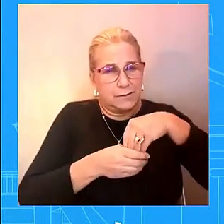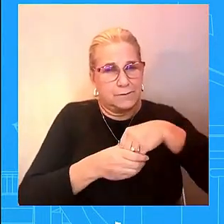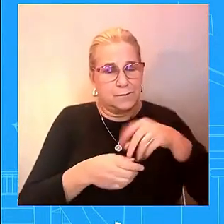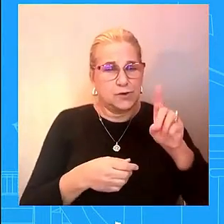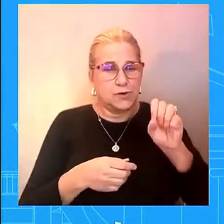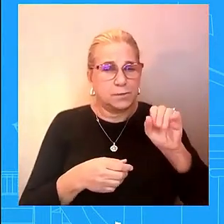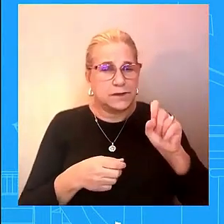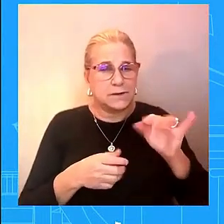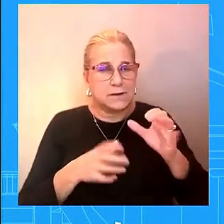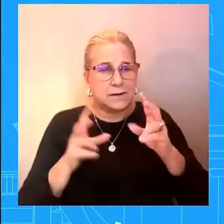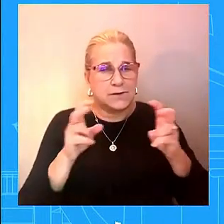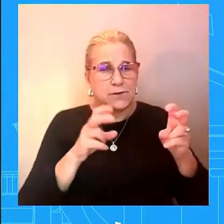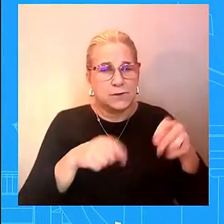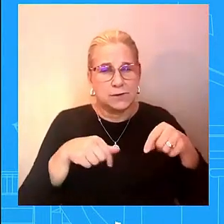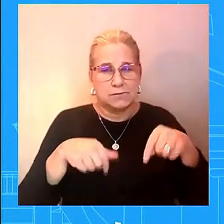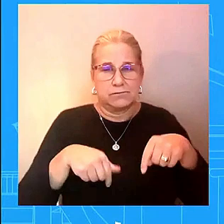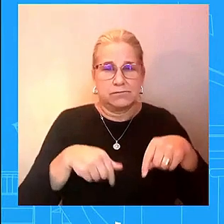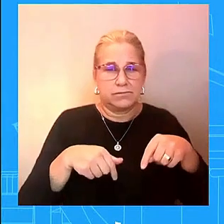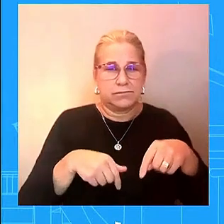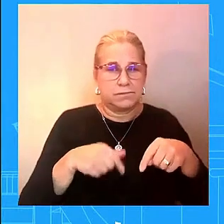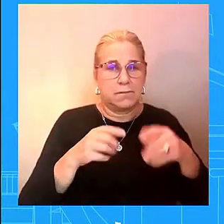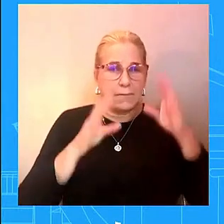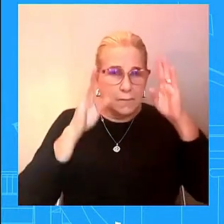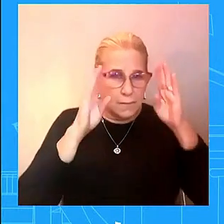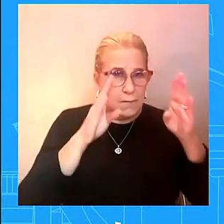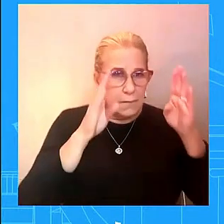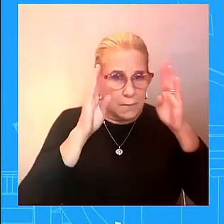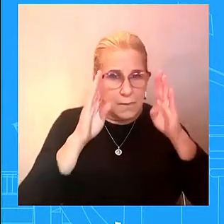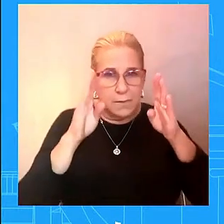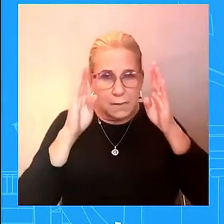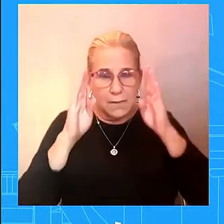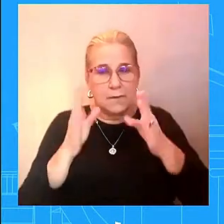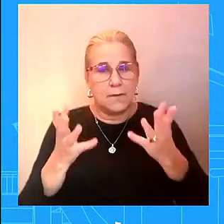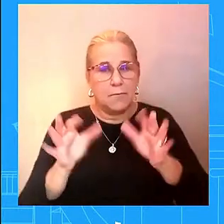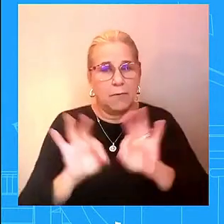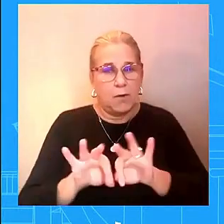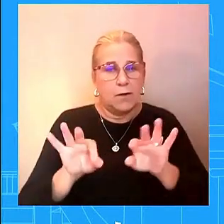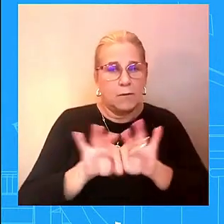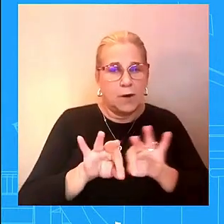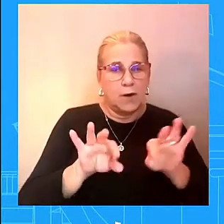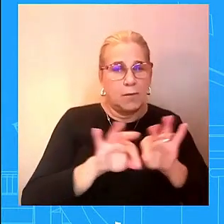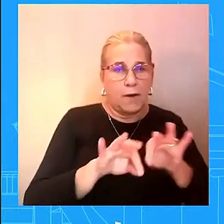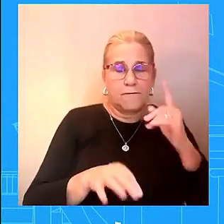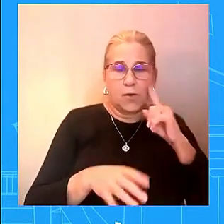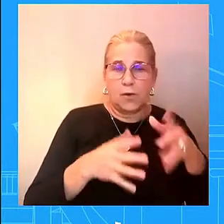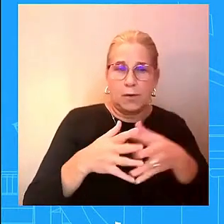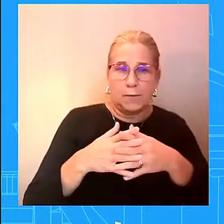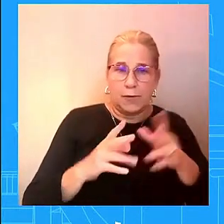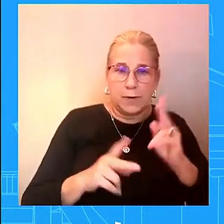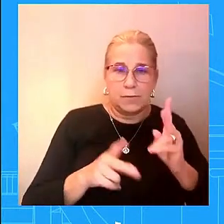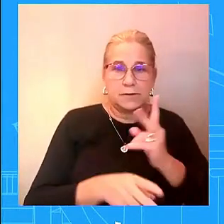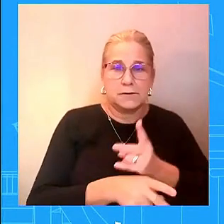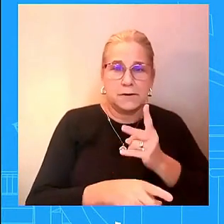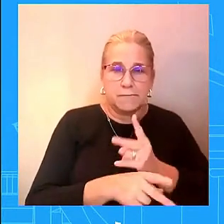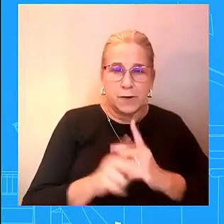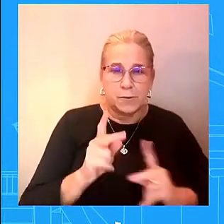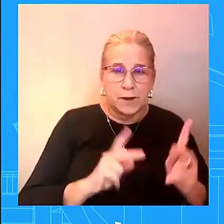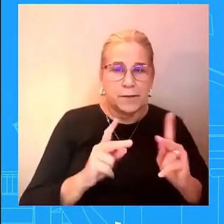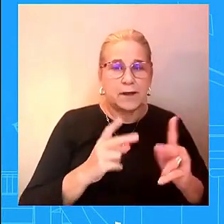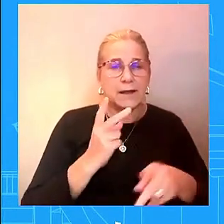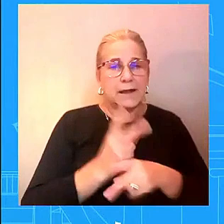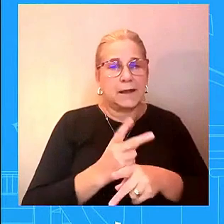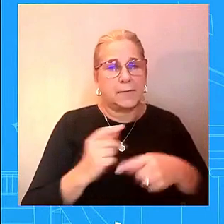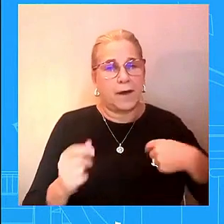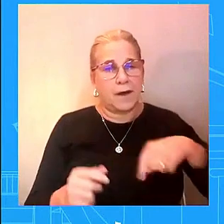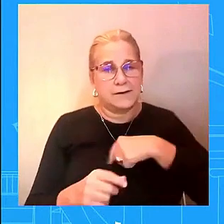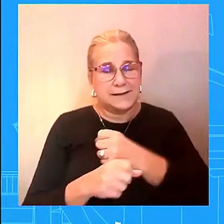his job is to continue to be there for the american people deliver for the american people and that's what you have seen him do now he's going to be out there